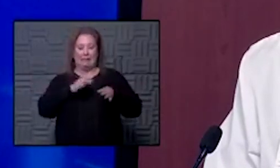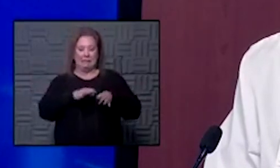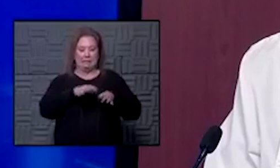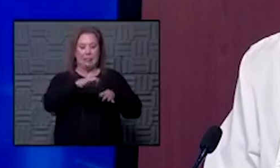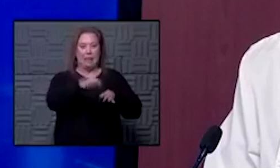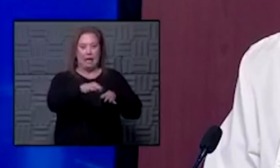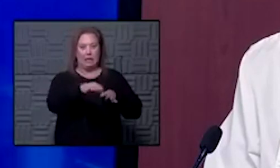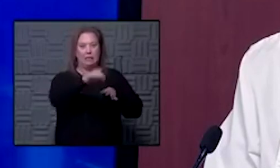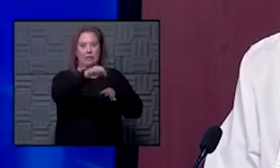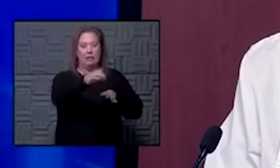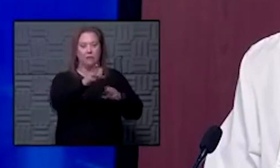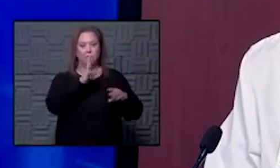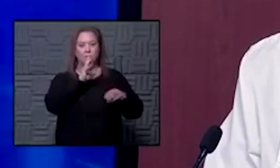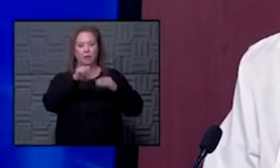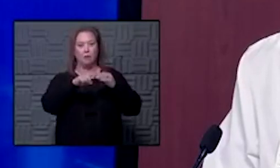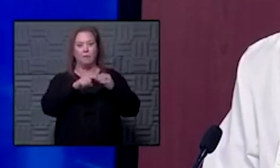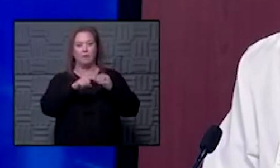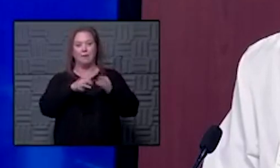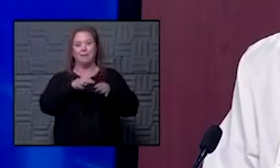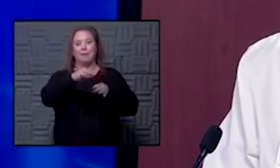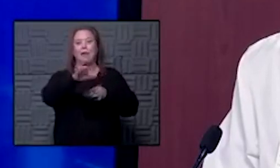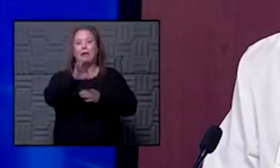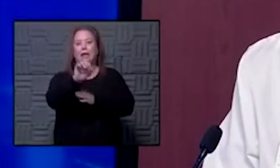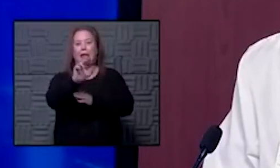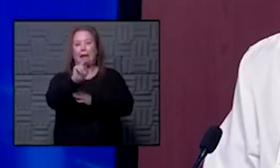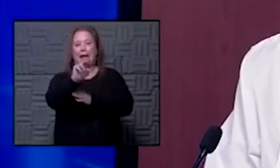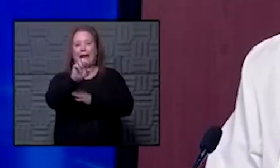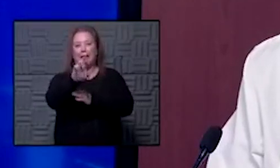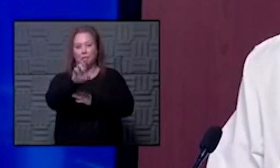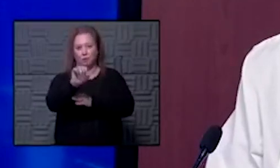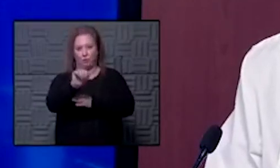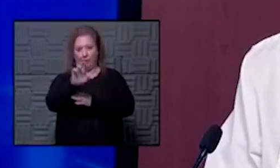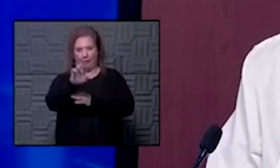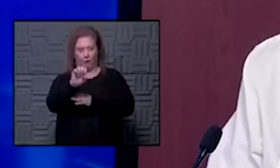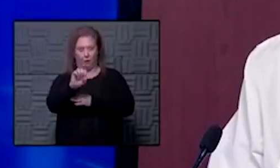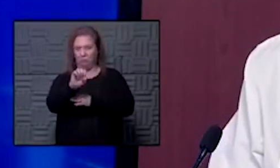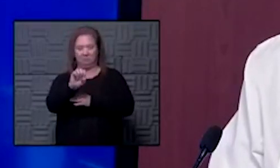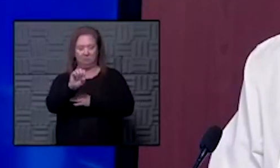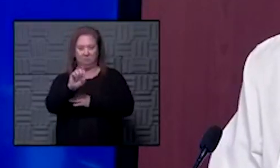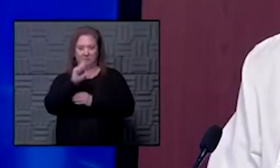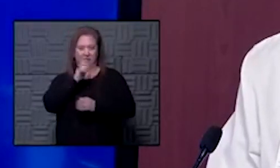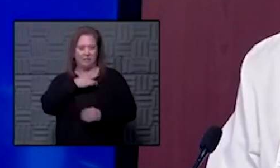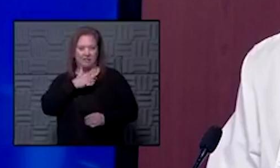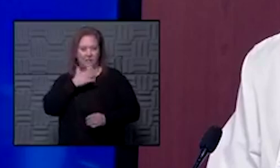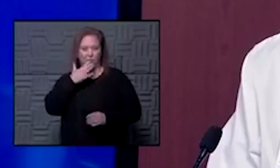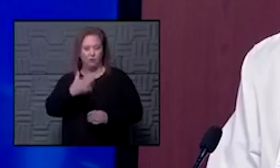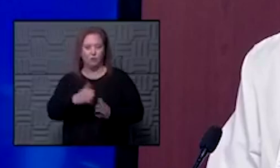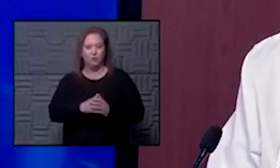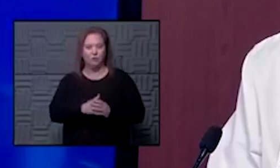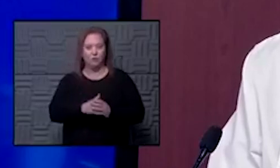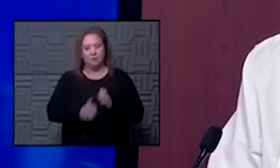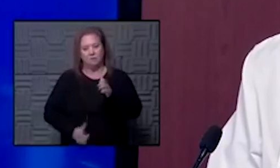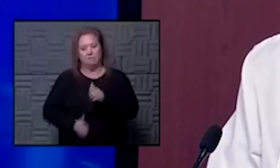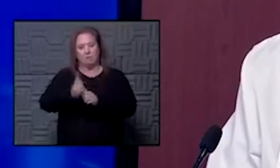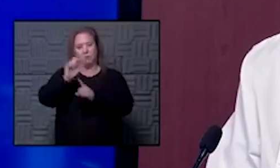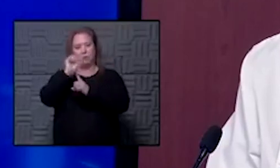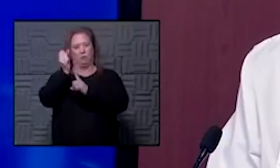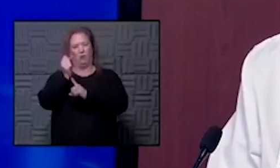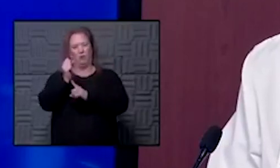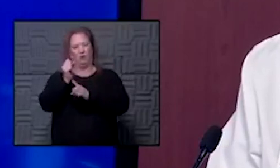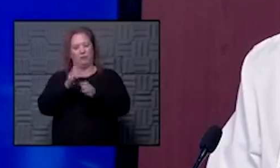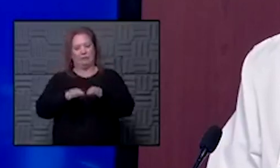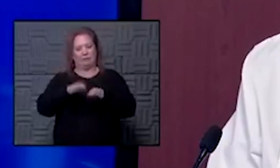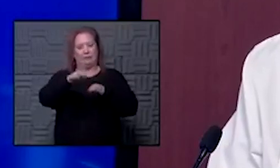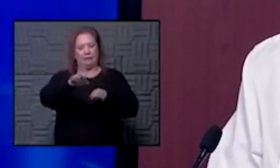things now we're talking about delaying cancer care um it doesn't feel good to anyone right that that in most cases has a